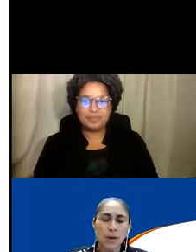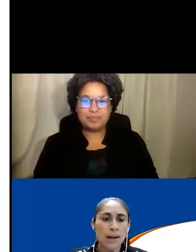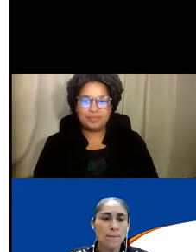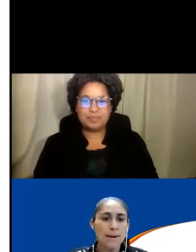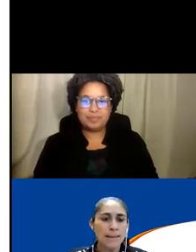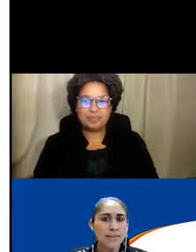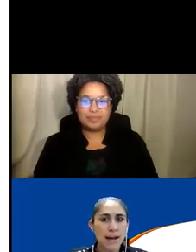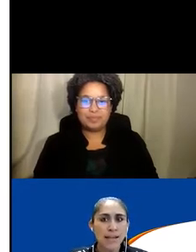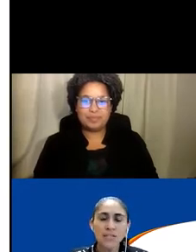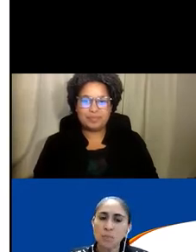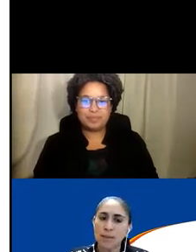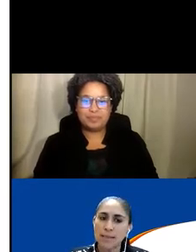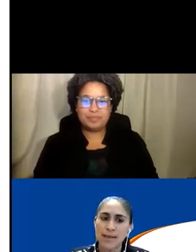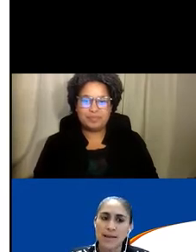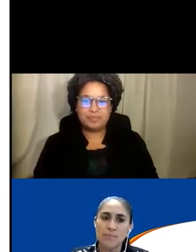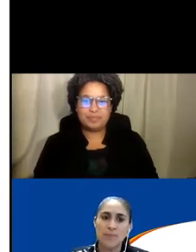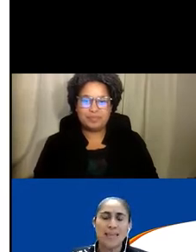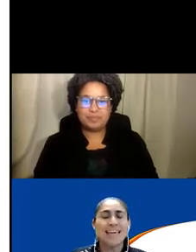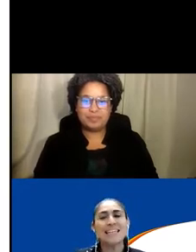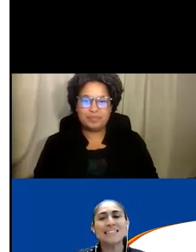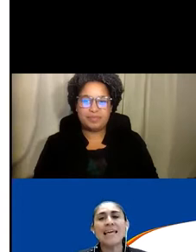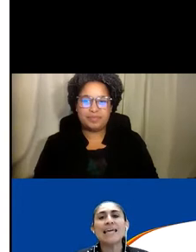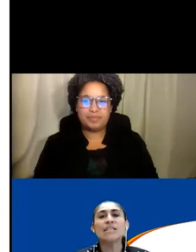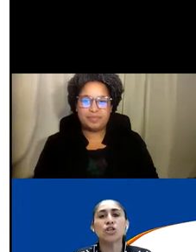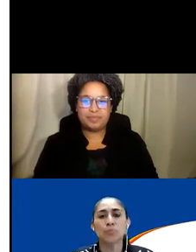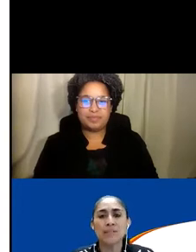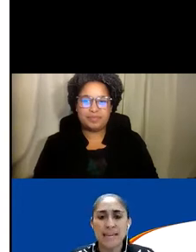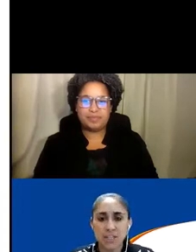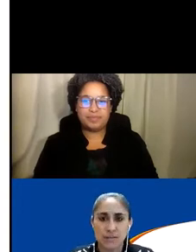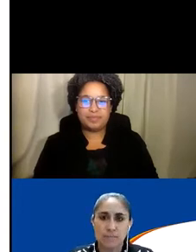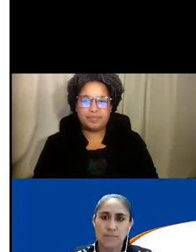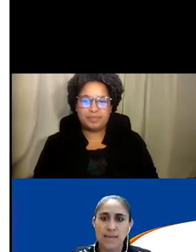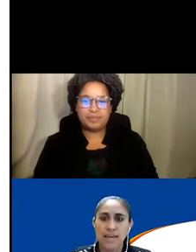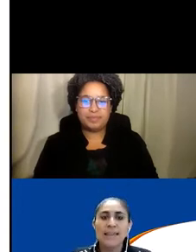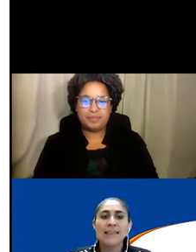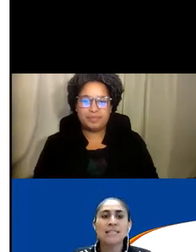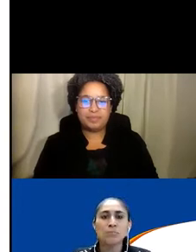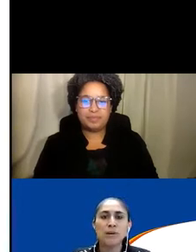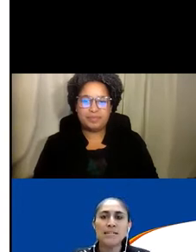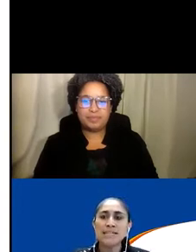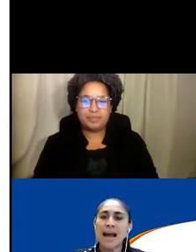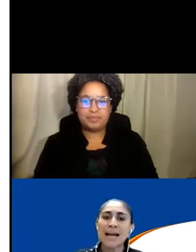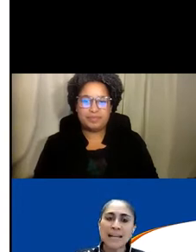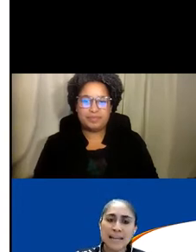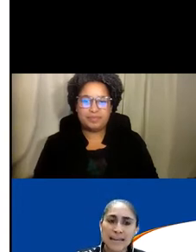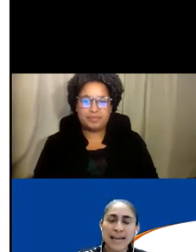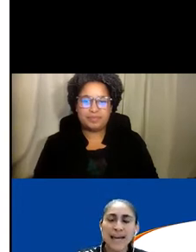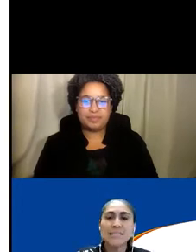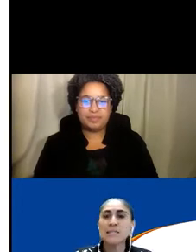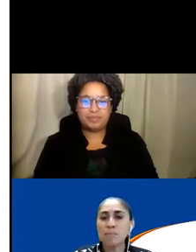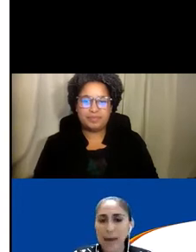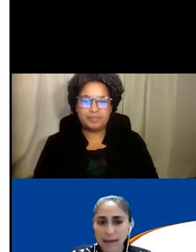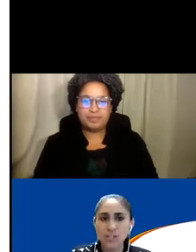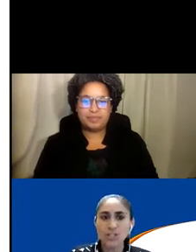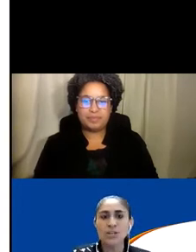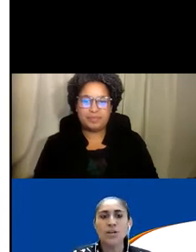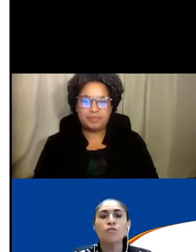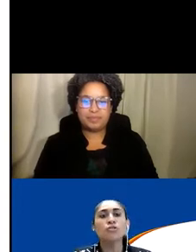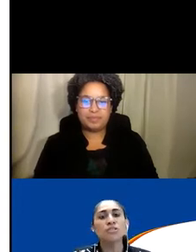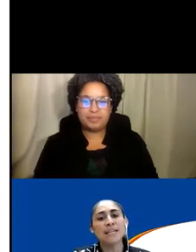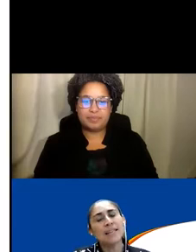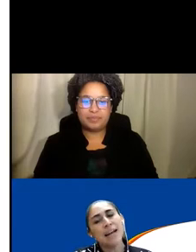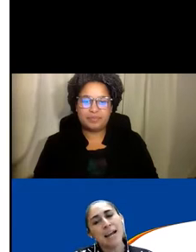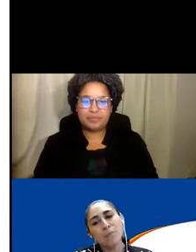blanco en la parte baja de su pantalla que dice Interpretation. Después haga click en Spanish,